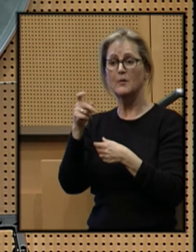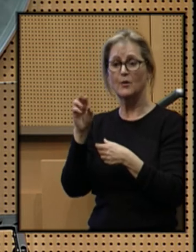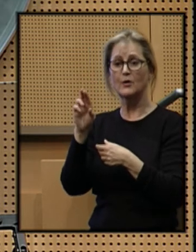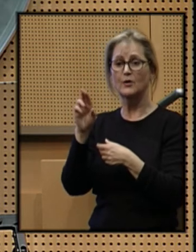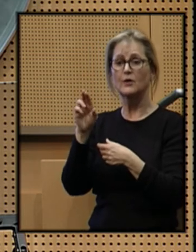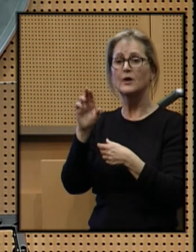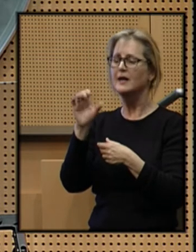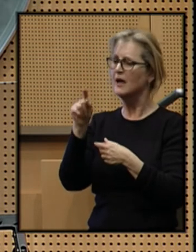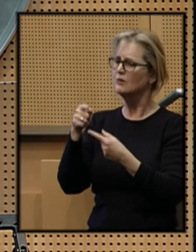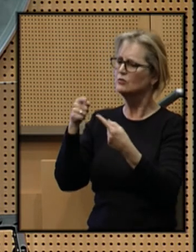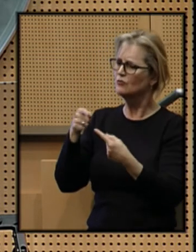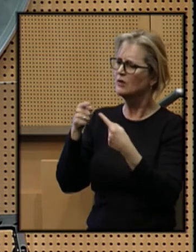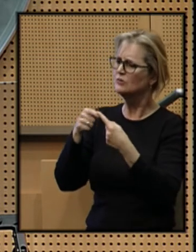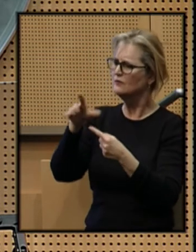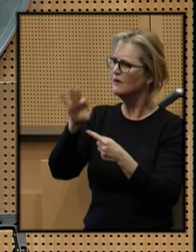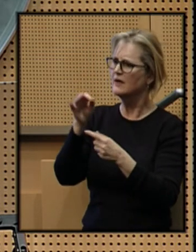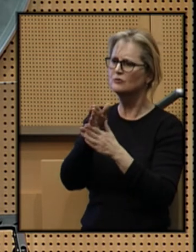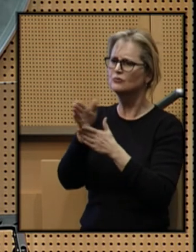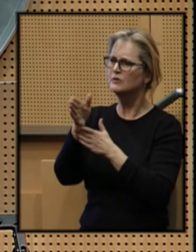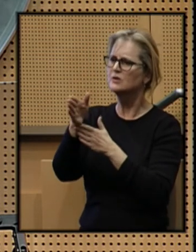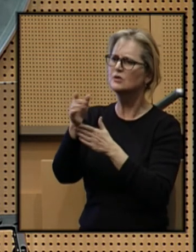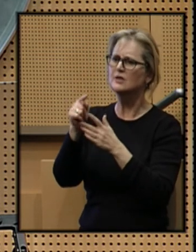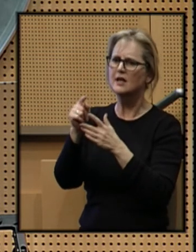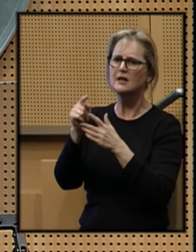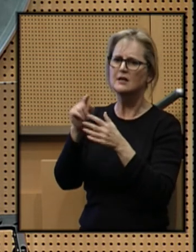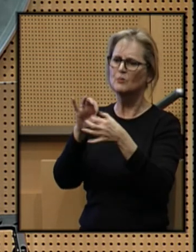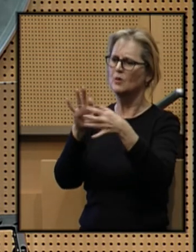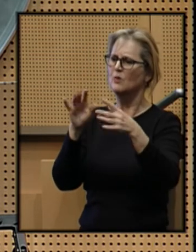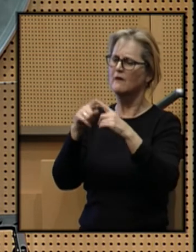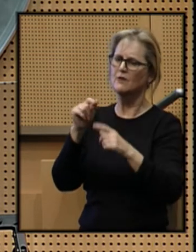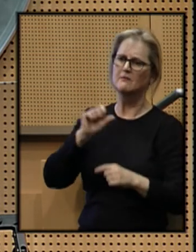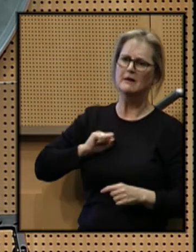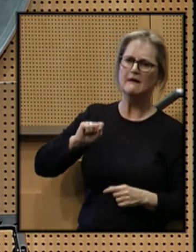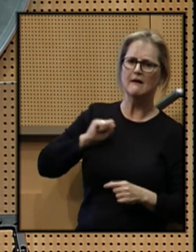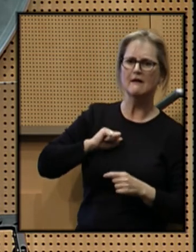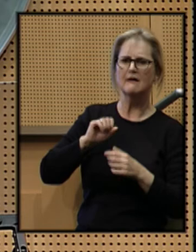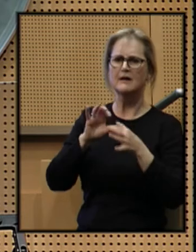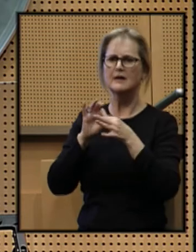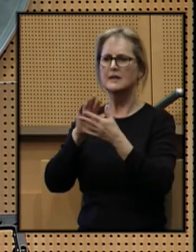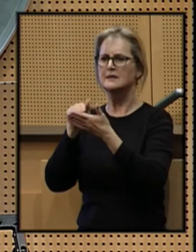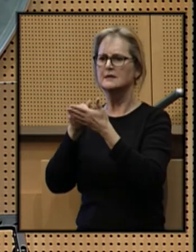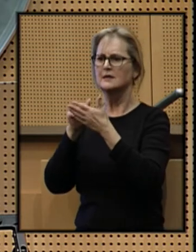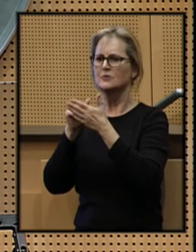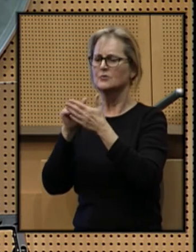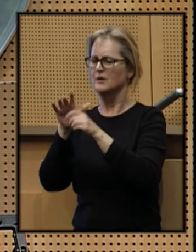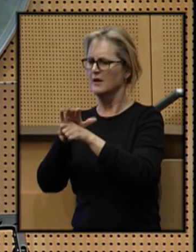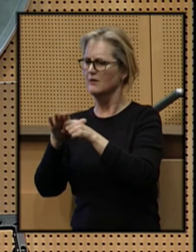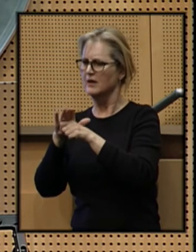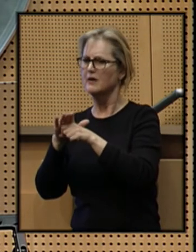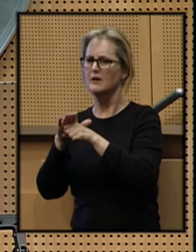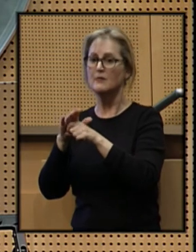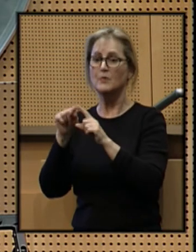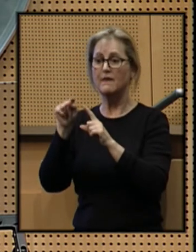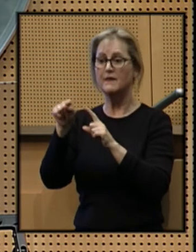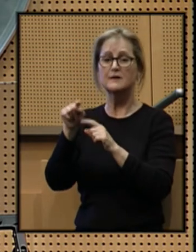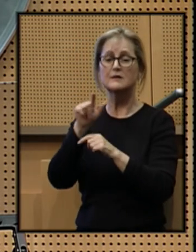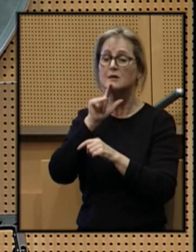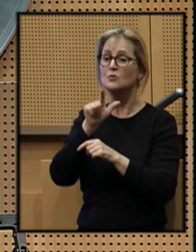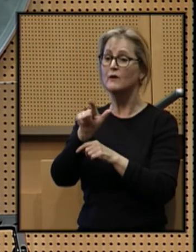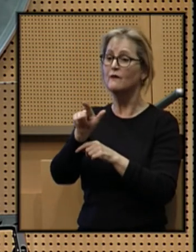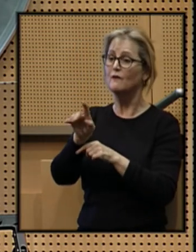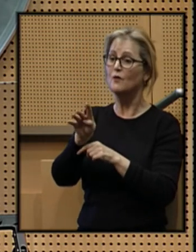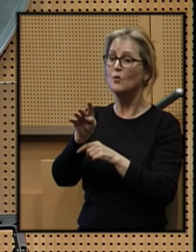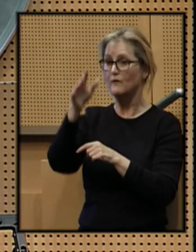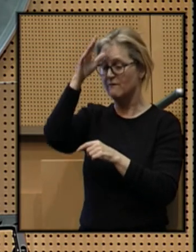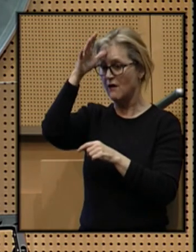Kerry struggled to find direction and break away from gang affiliations in the central area. But this 24-year